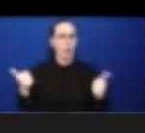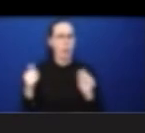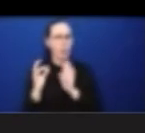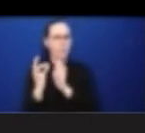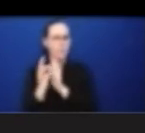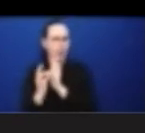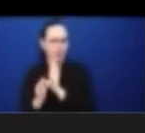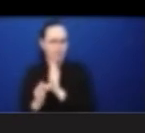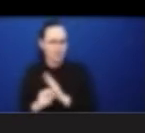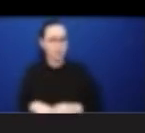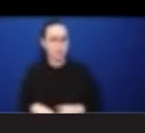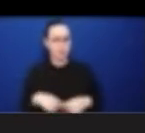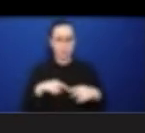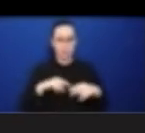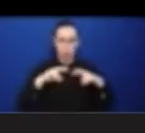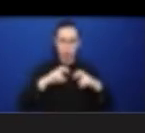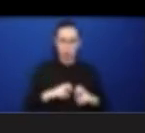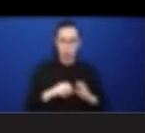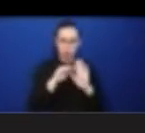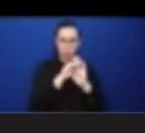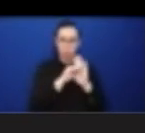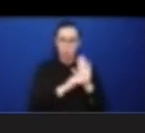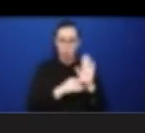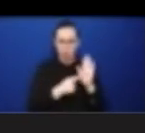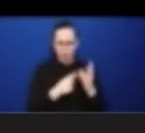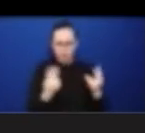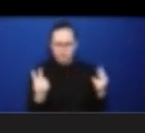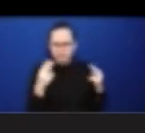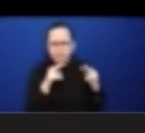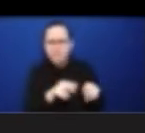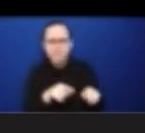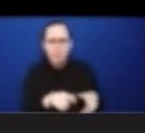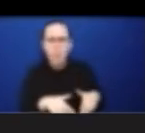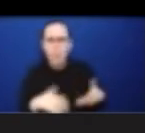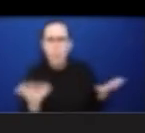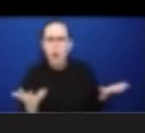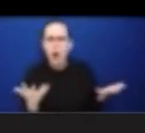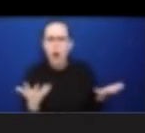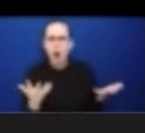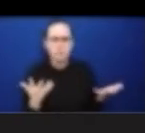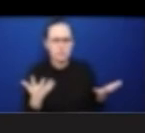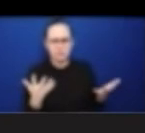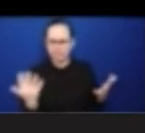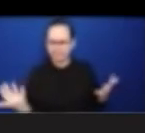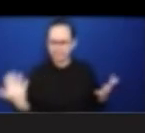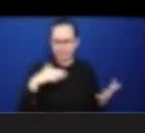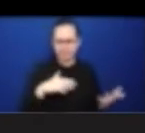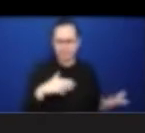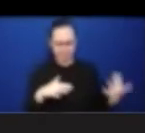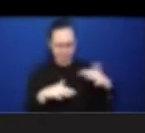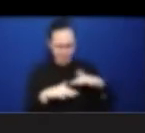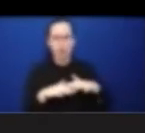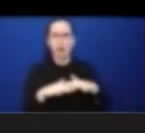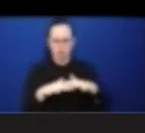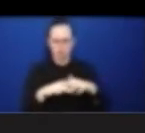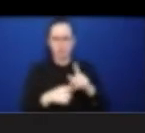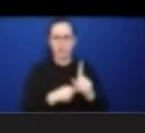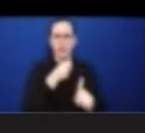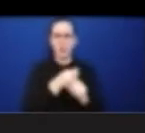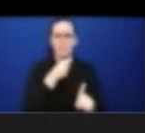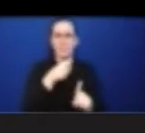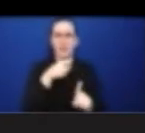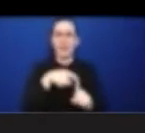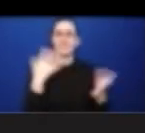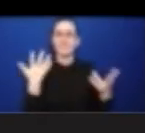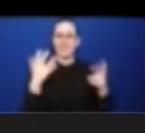the implementation of international standards and laws at national and sub-national levels. This work